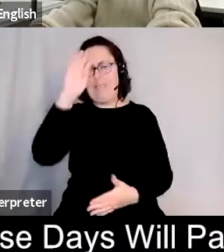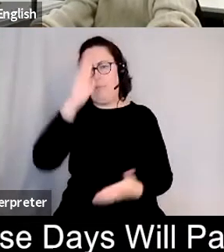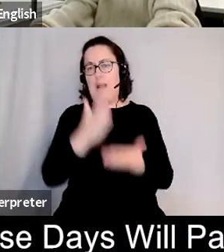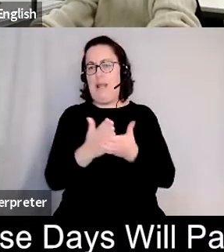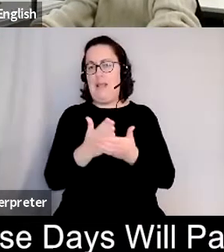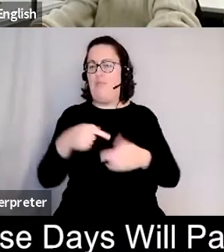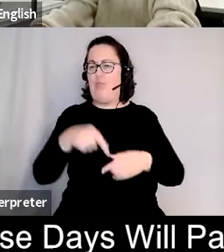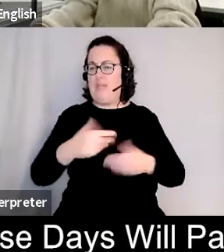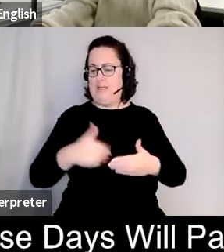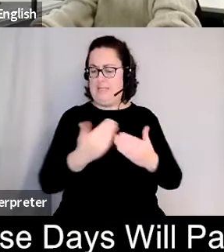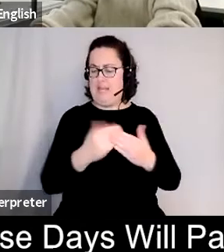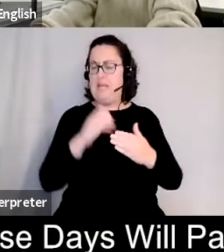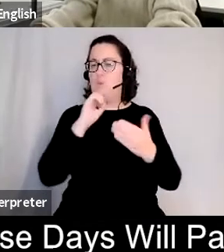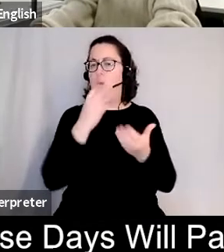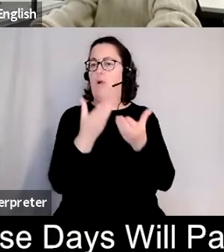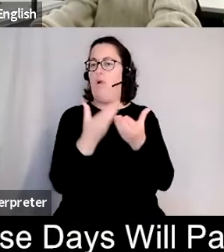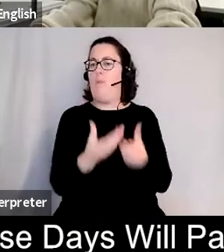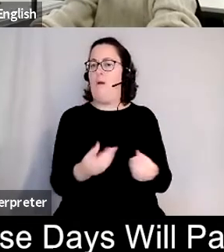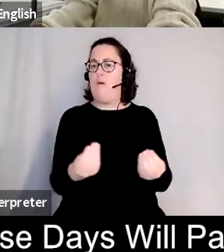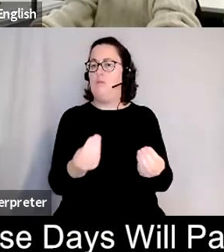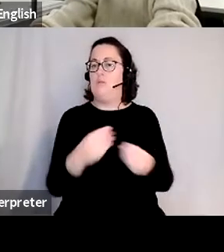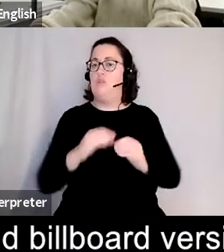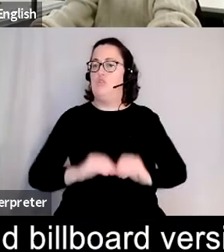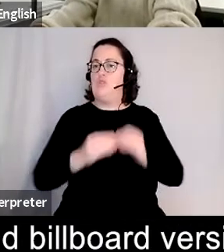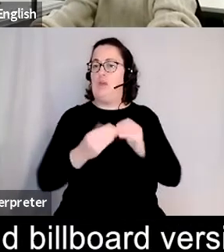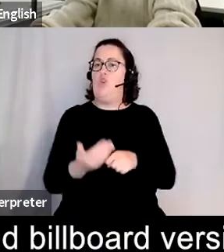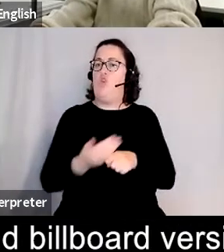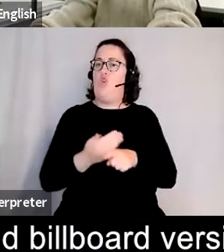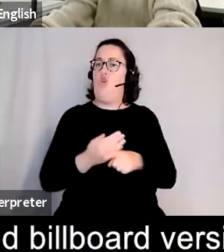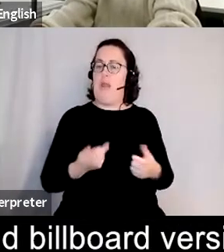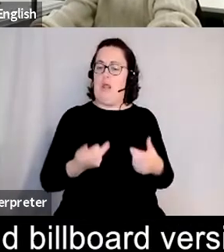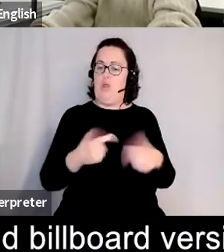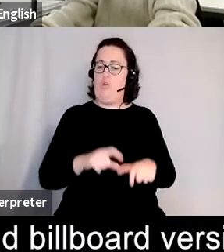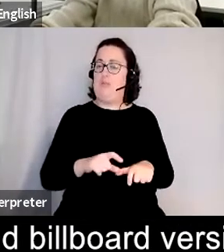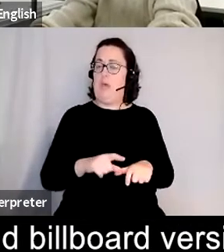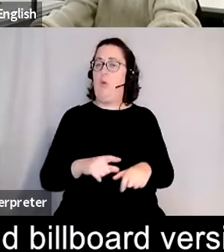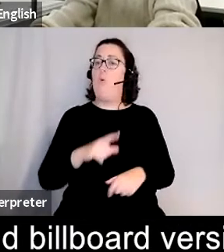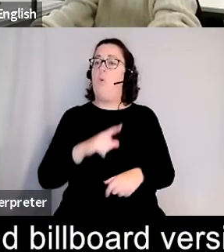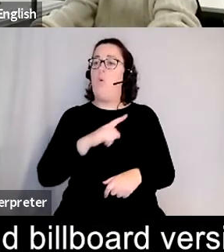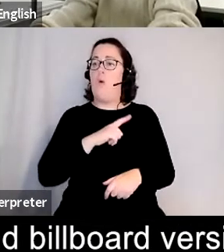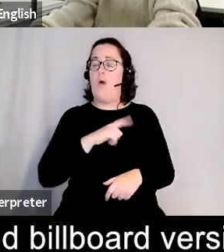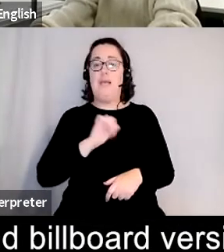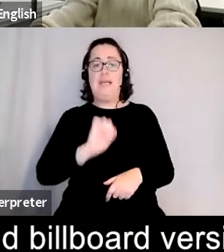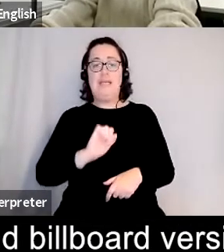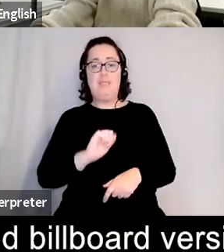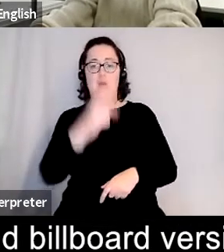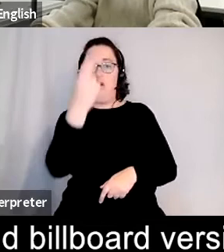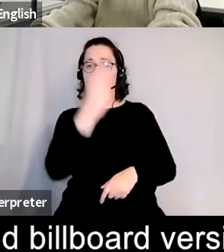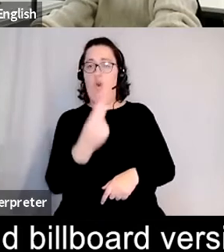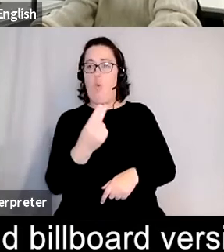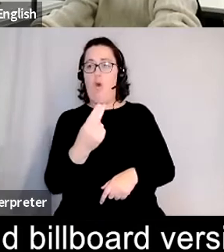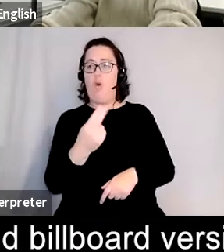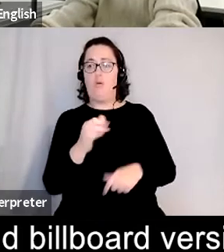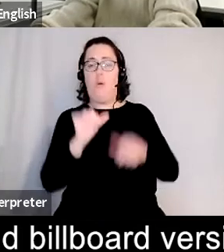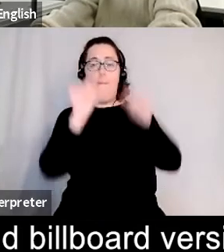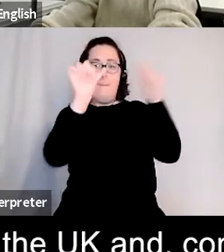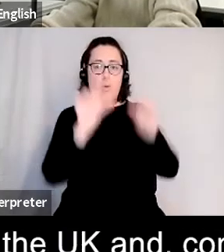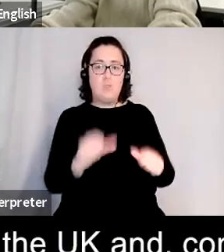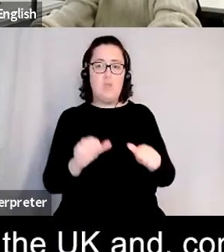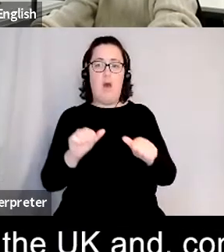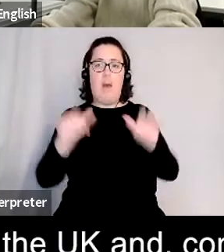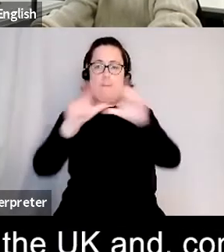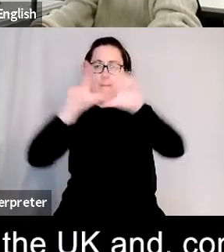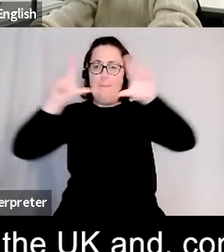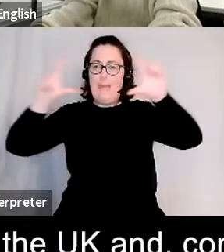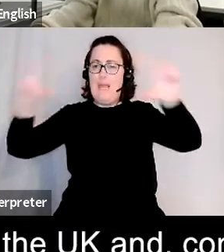produced during the early days of lockdown where poster and billboard versions of his artwork appeared in hundreds of sites in